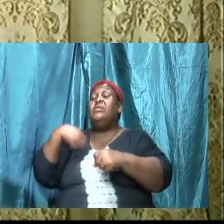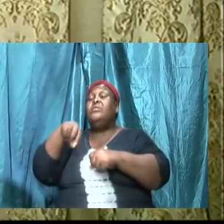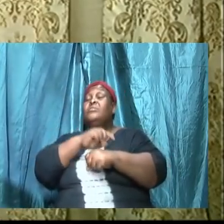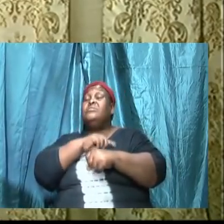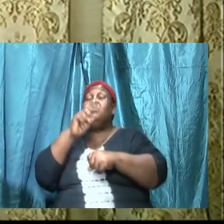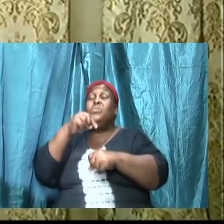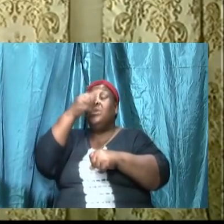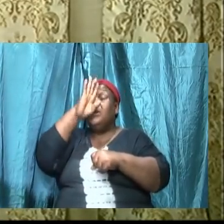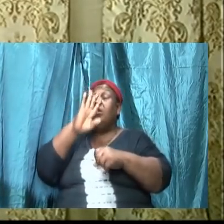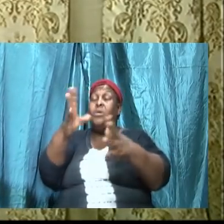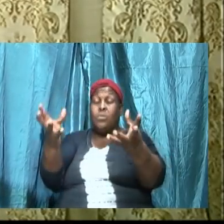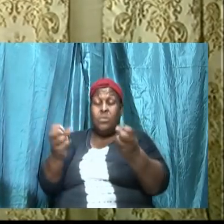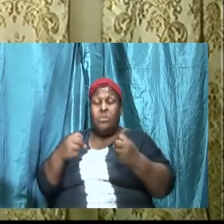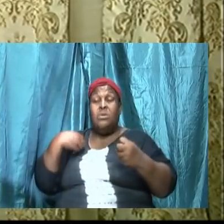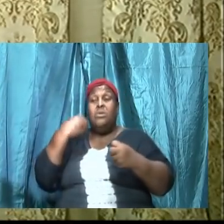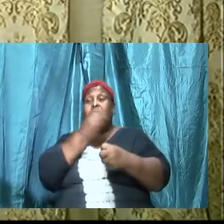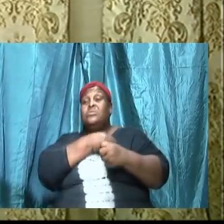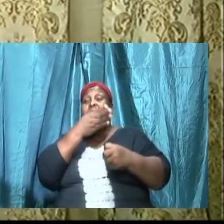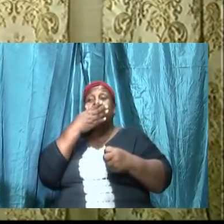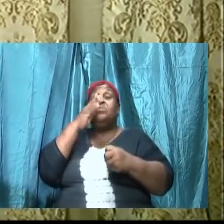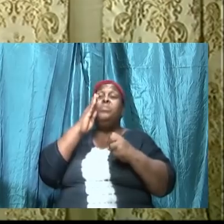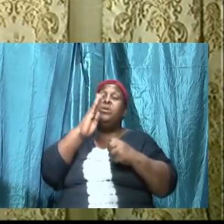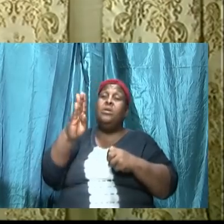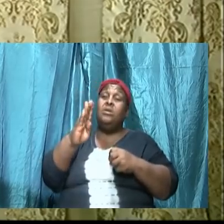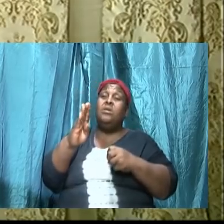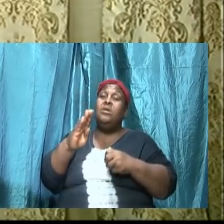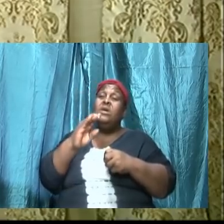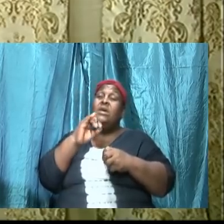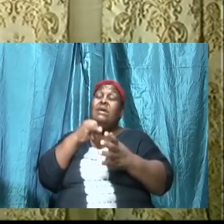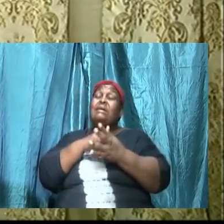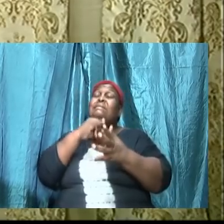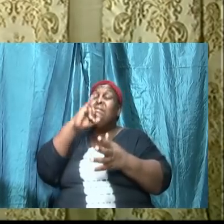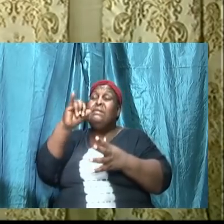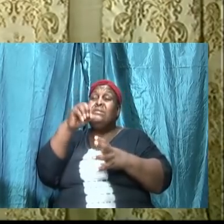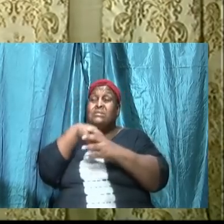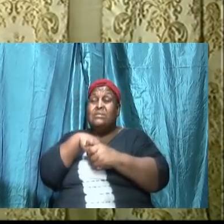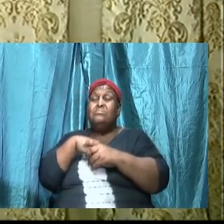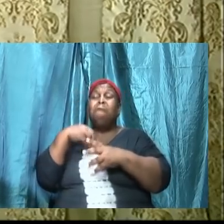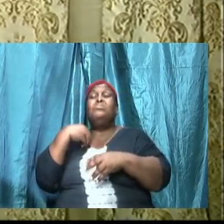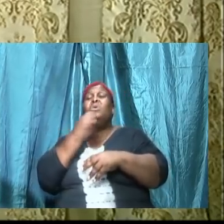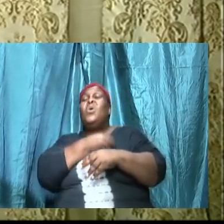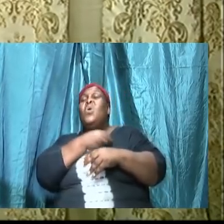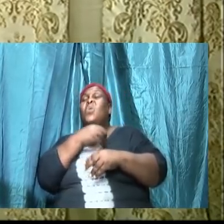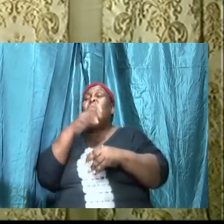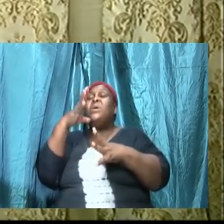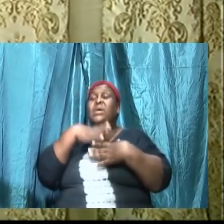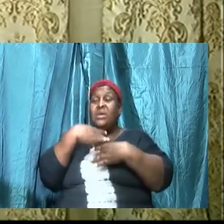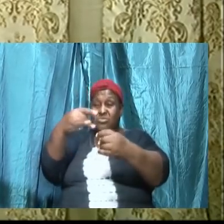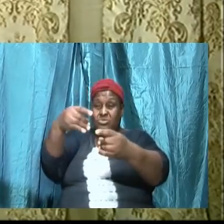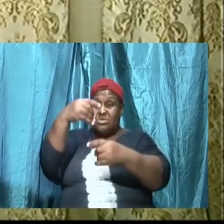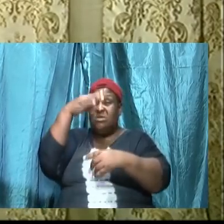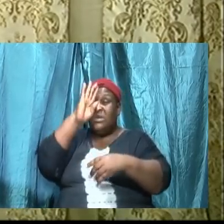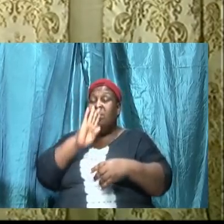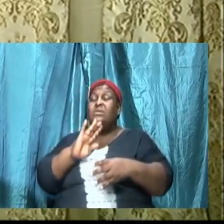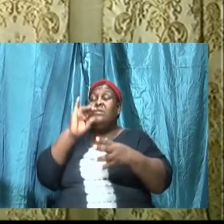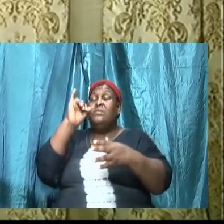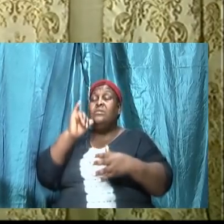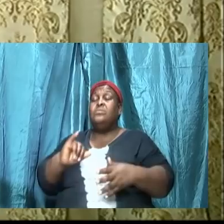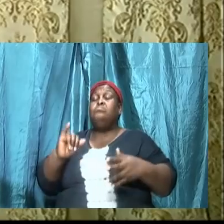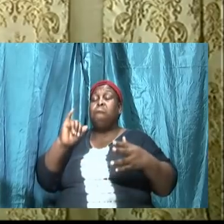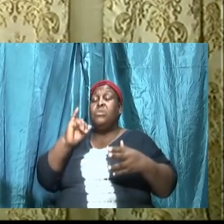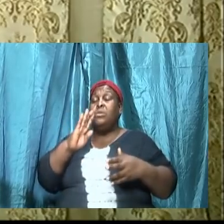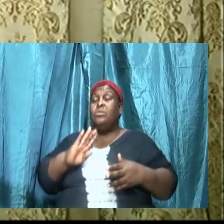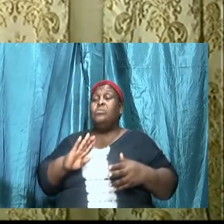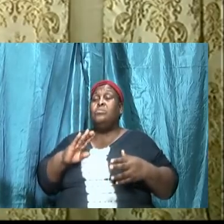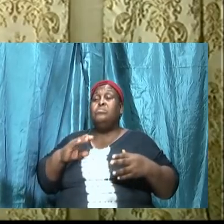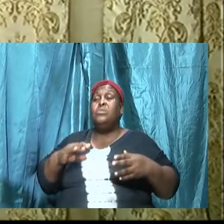be. It is in our interest saints of God that we walk in the word. Yes